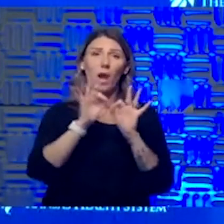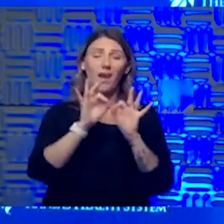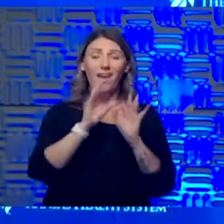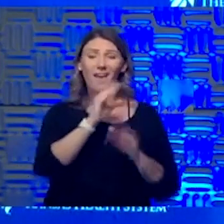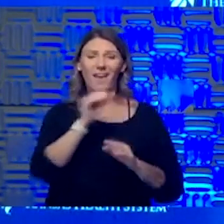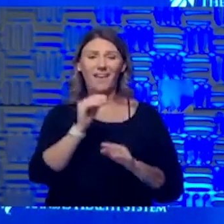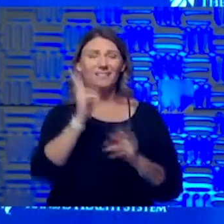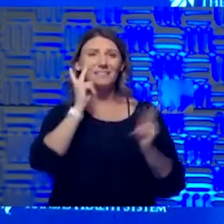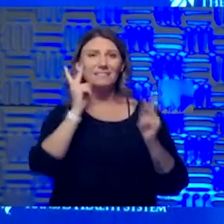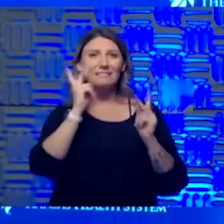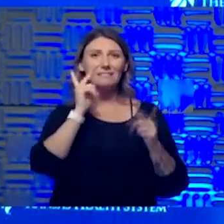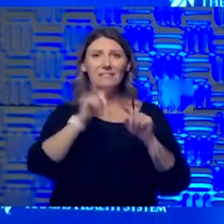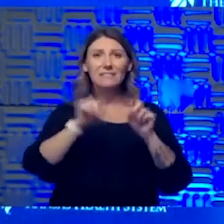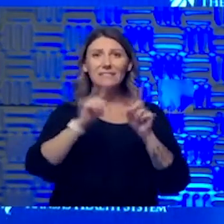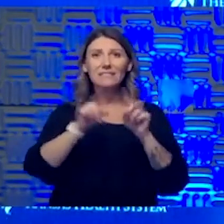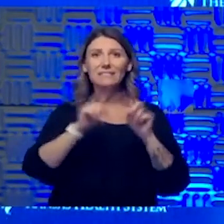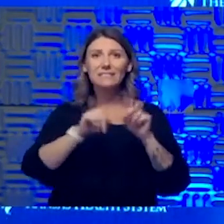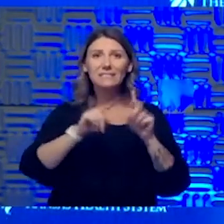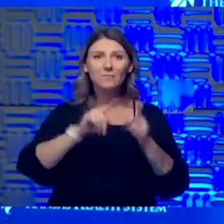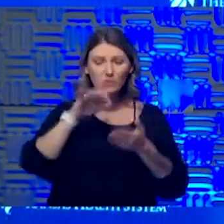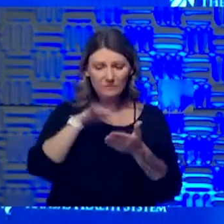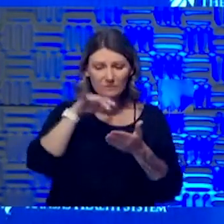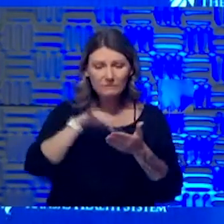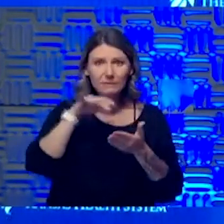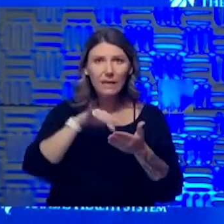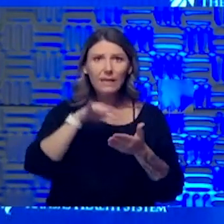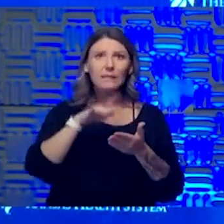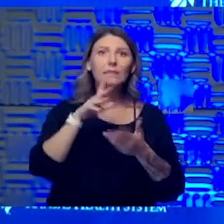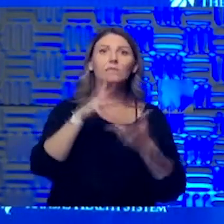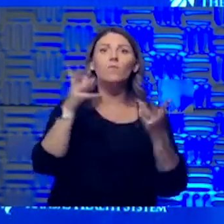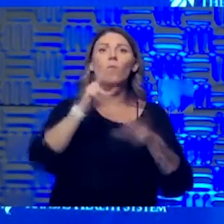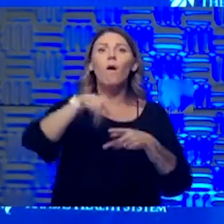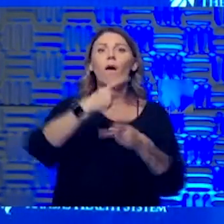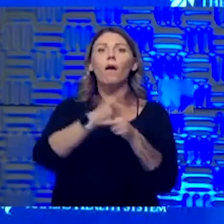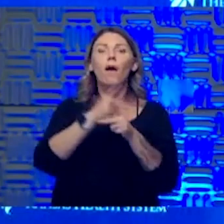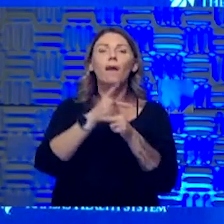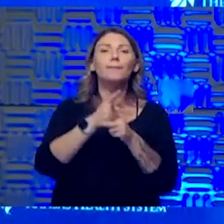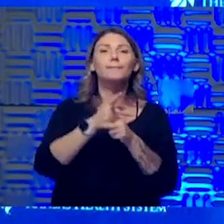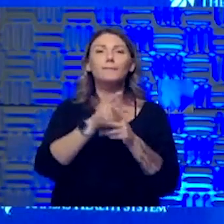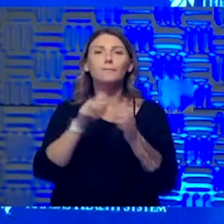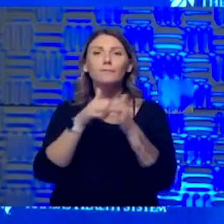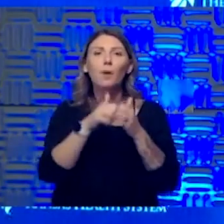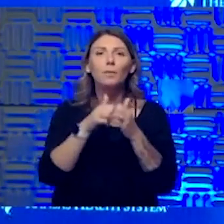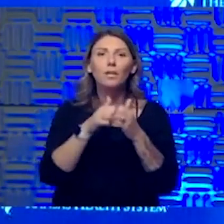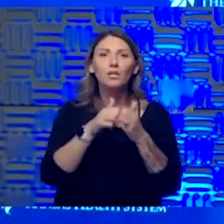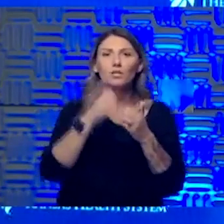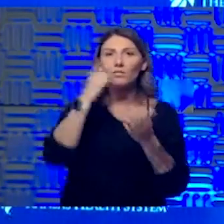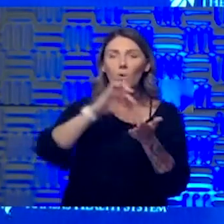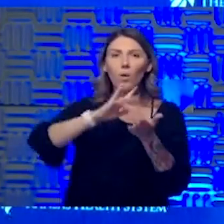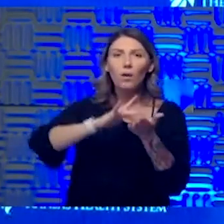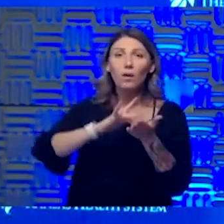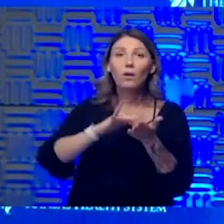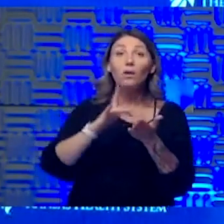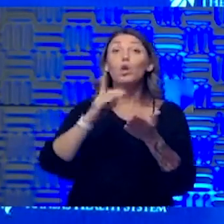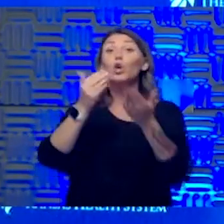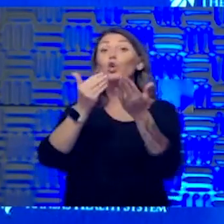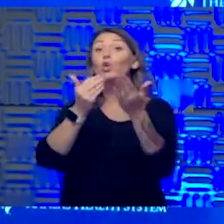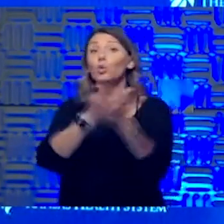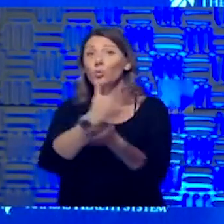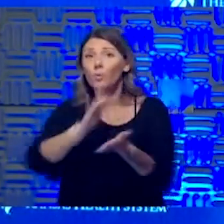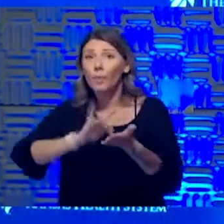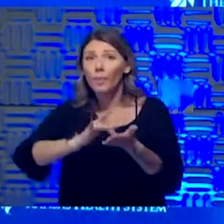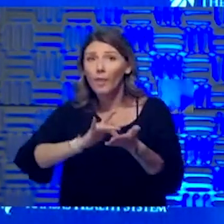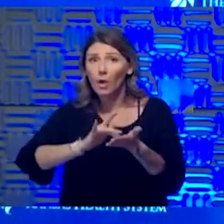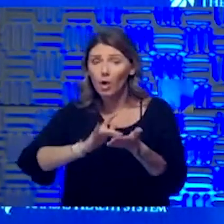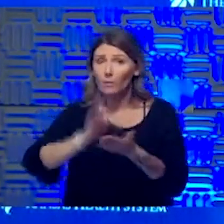some of these trials involving remdesivir and remdesivir and combinations of therapy, new drug therapy is further out, but repurposing old